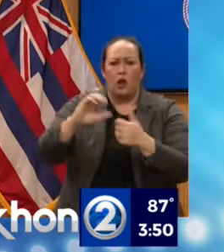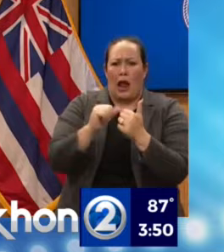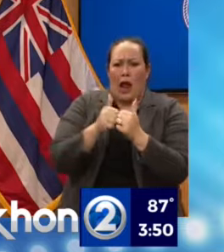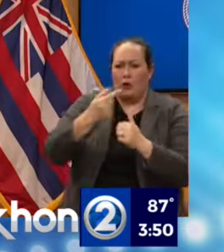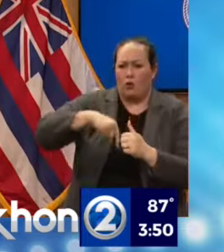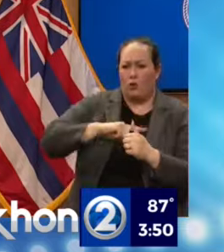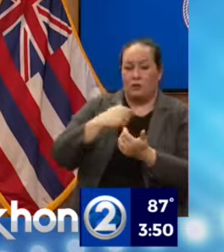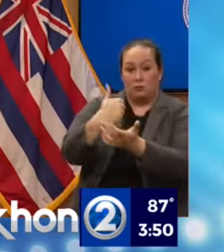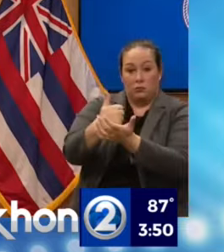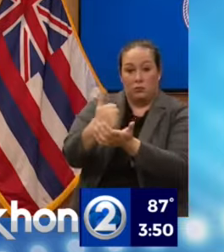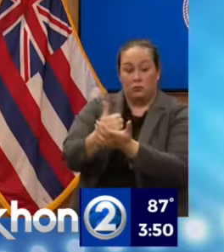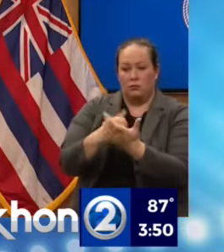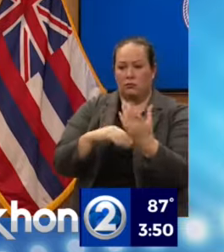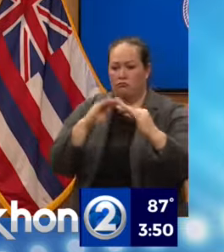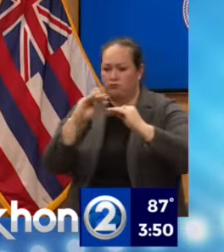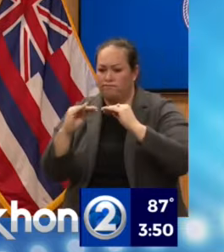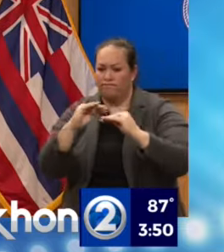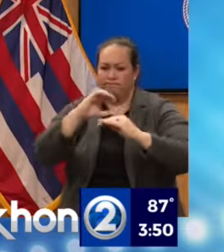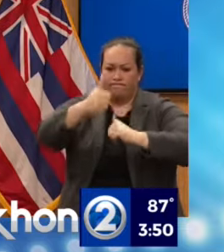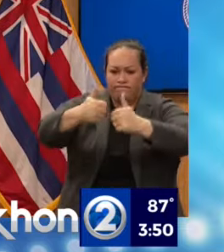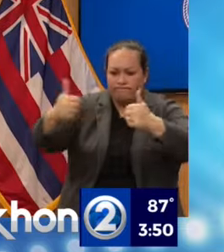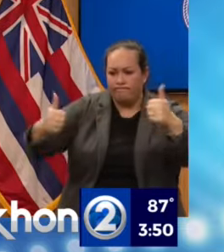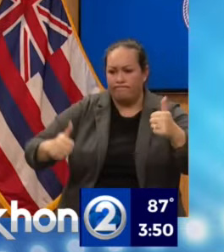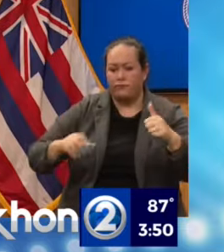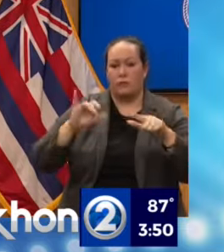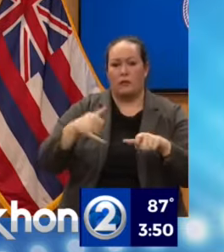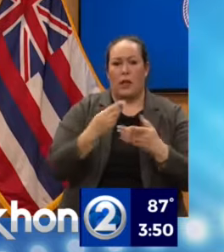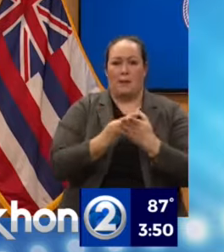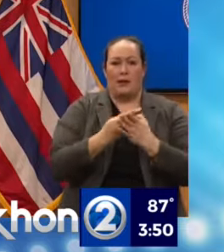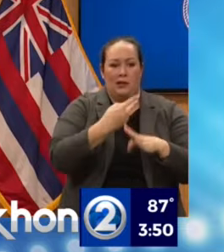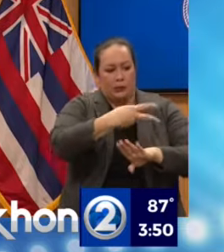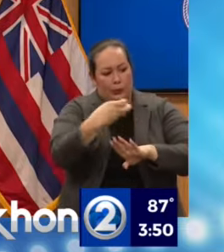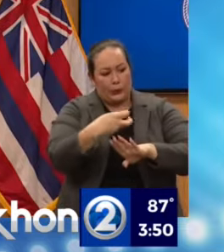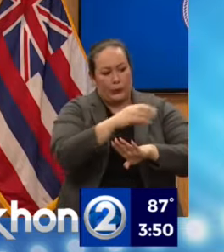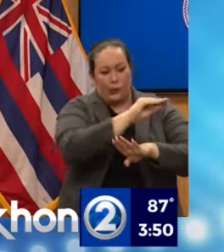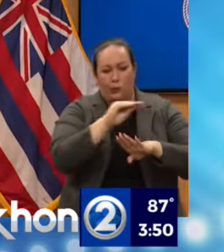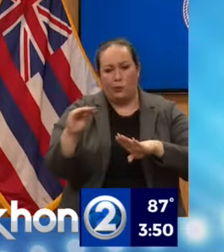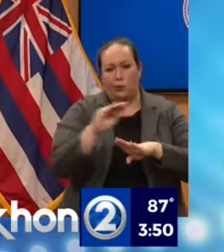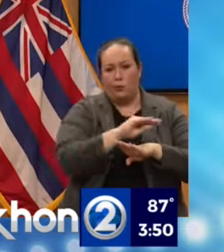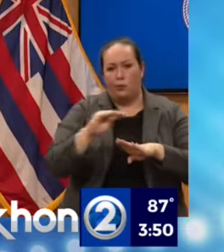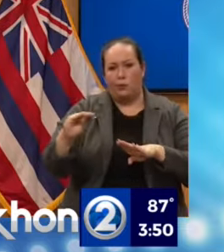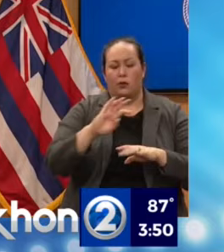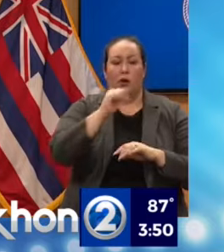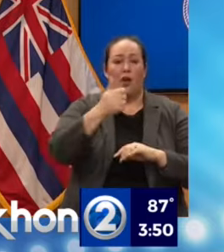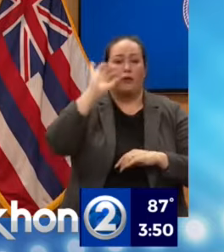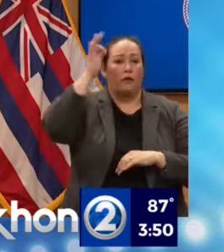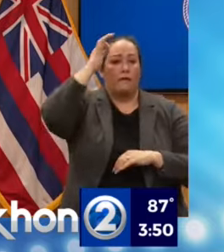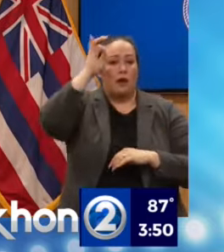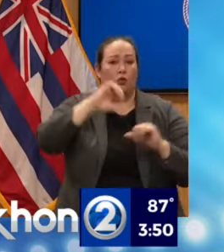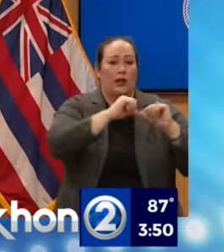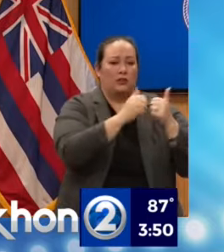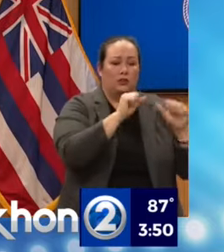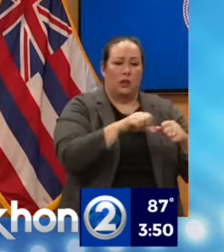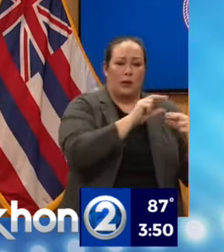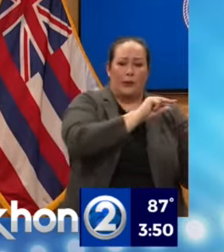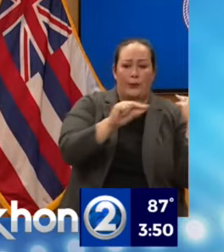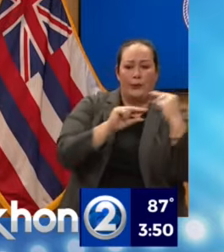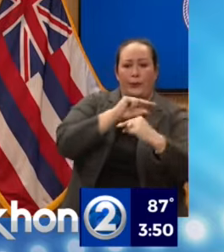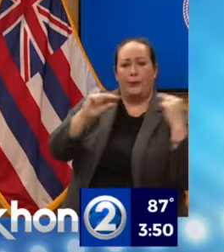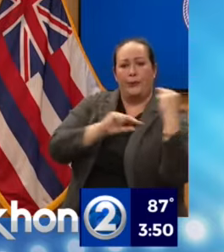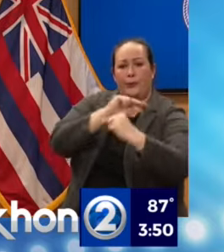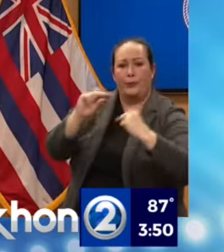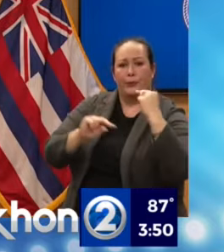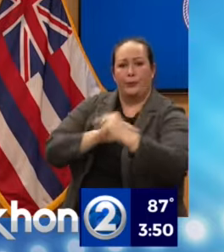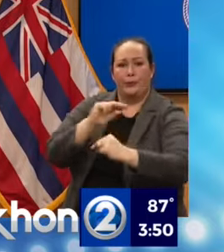How do we help get there? Those funds can be drawn on along with other federal agencies. And we'll make sure we have a long-term recovery